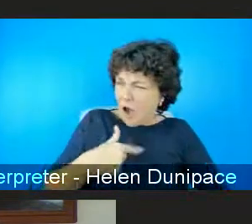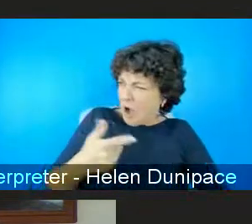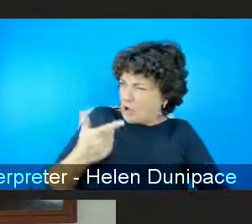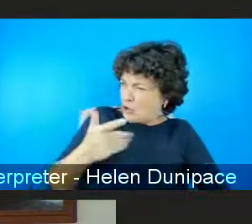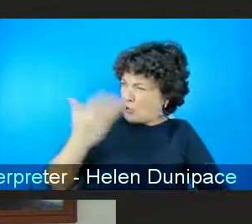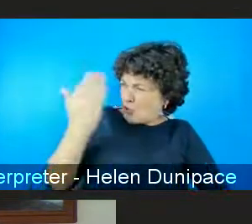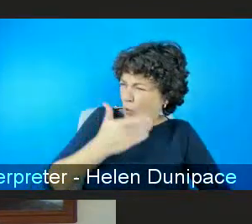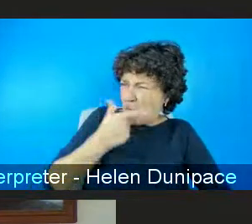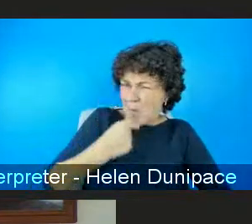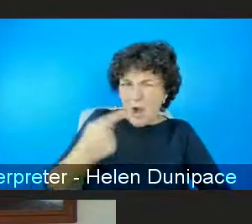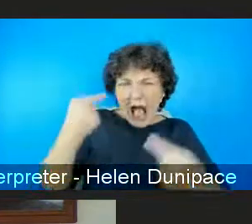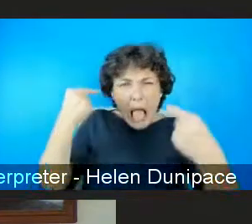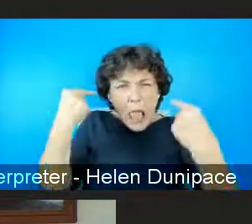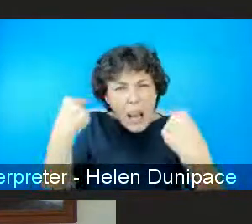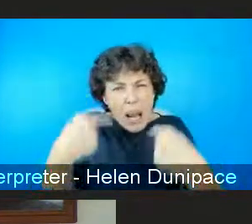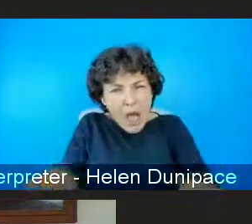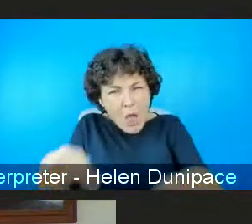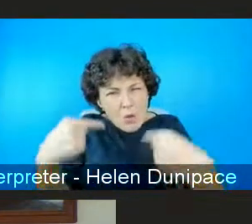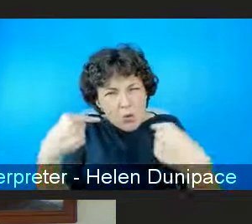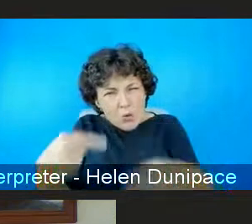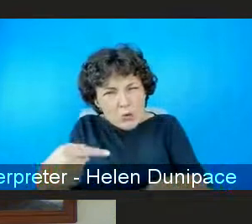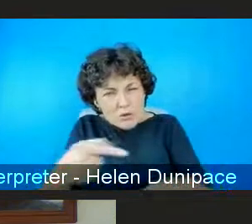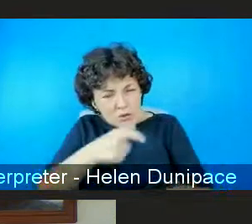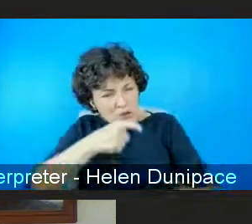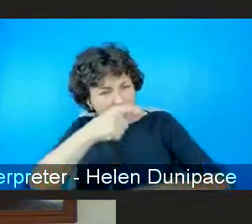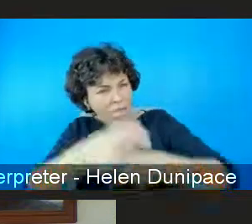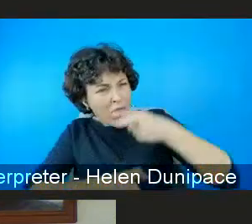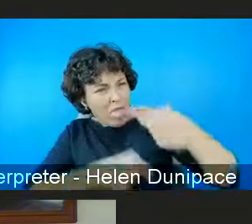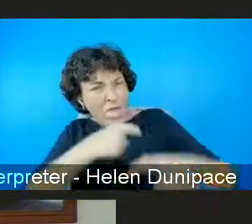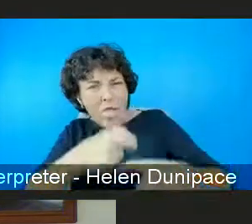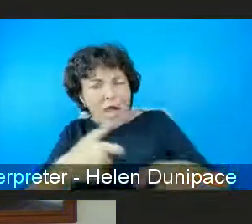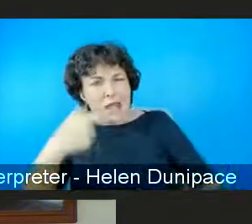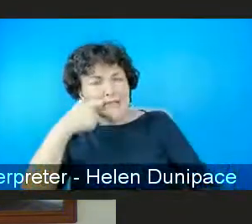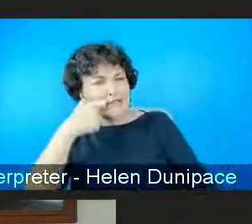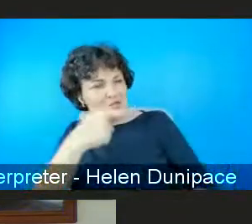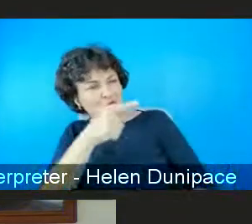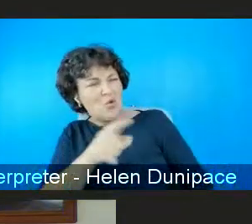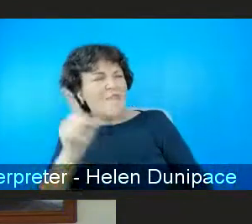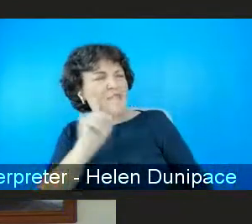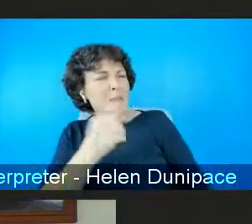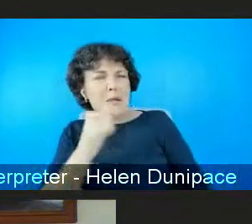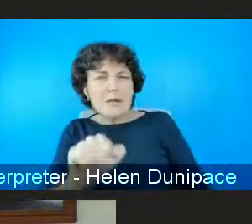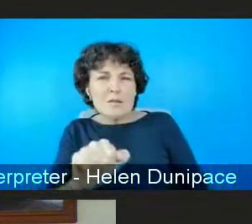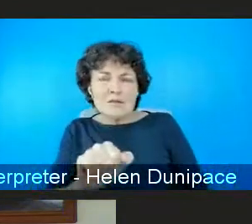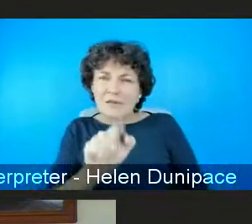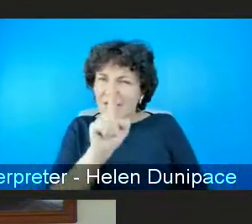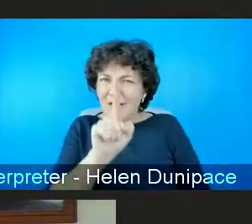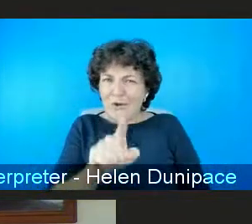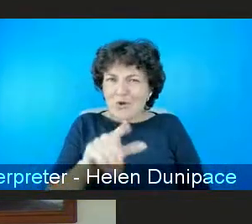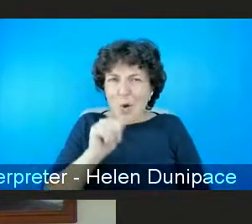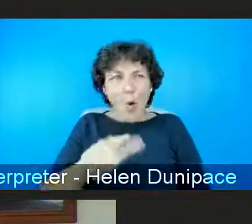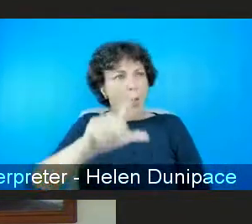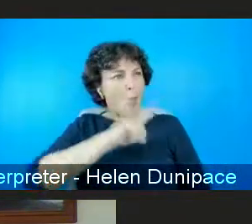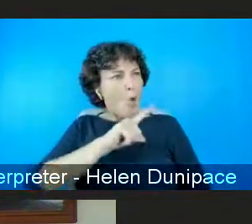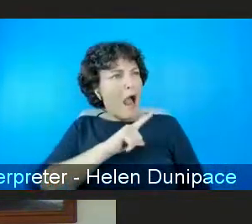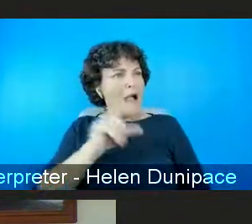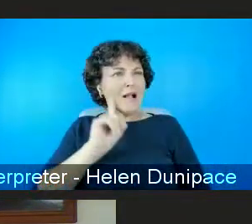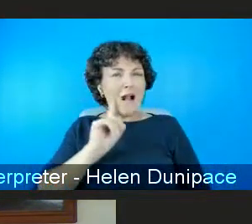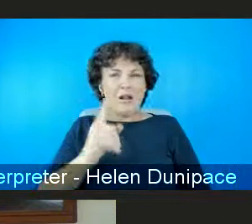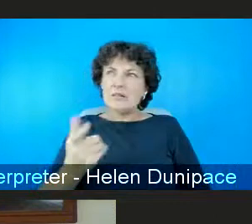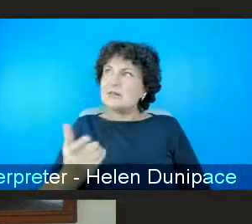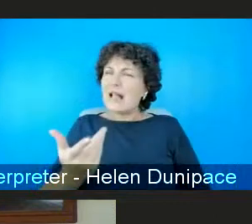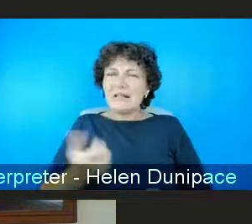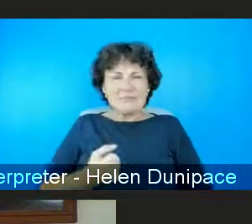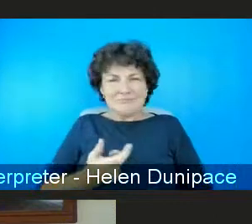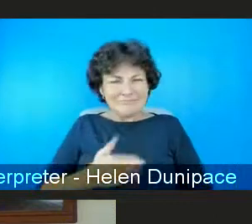perpetrating this sorry um and then the other part of that question about school-age girls that